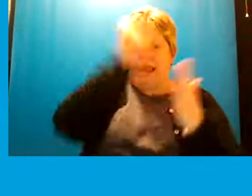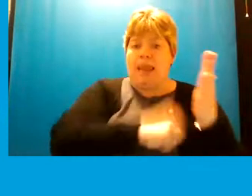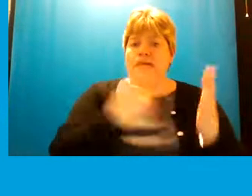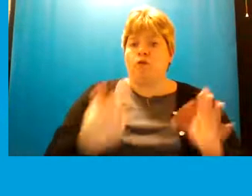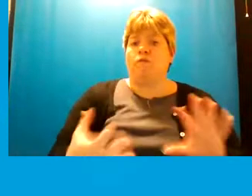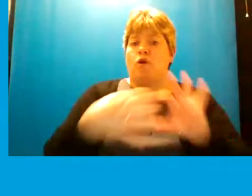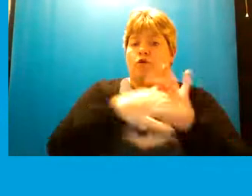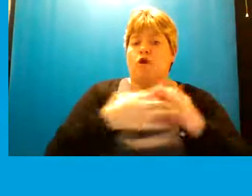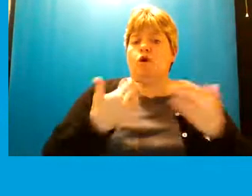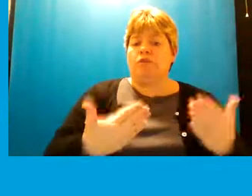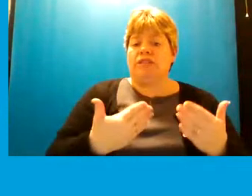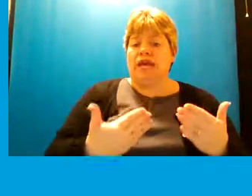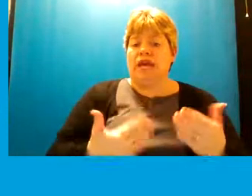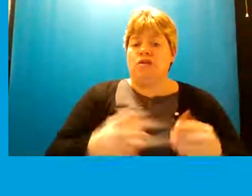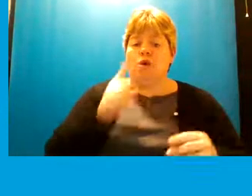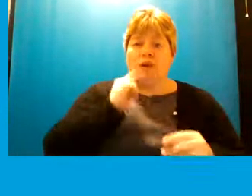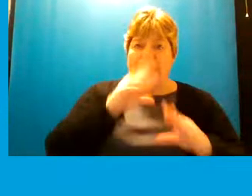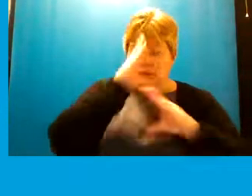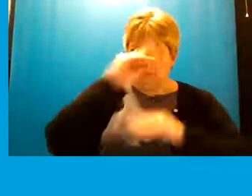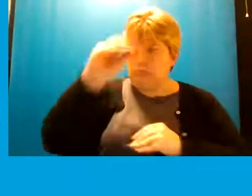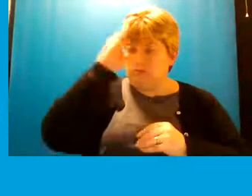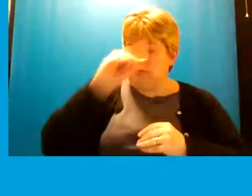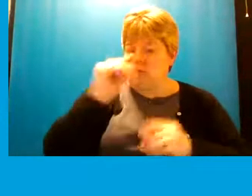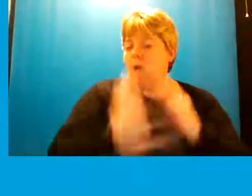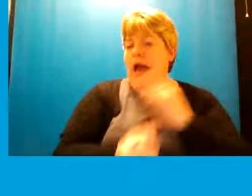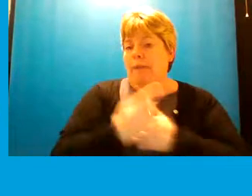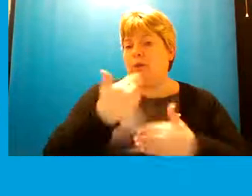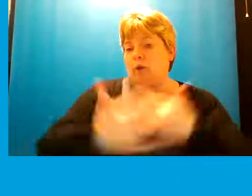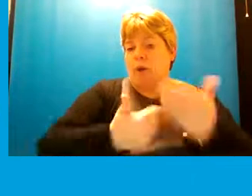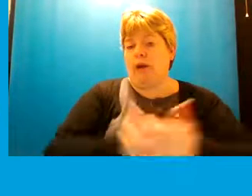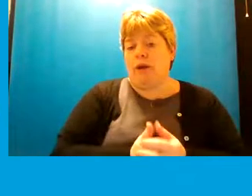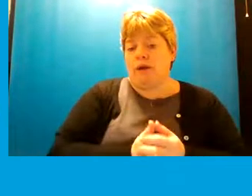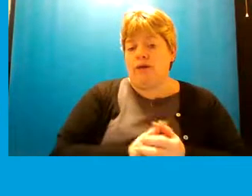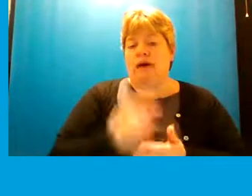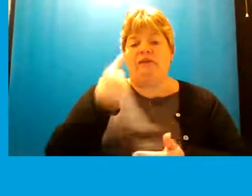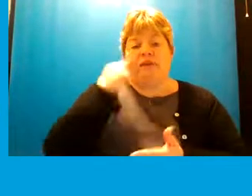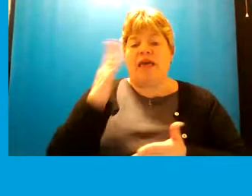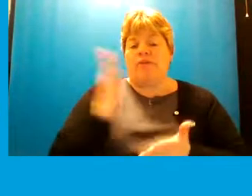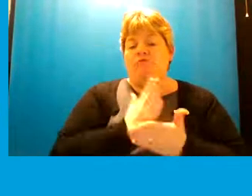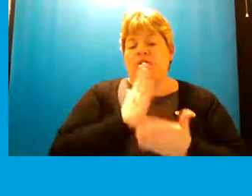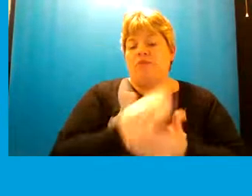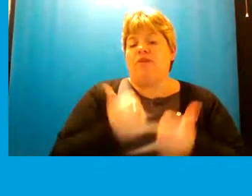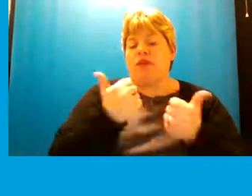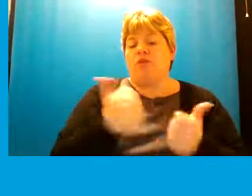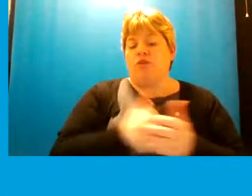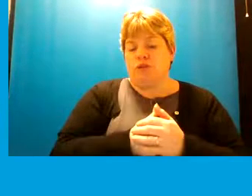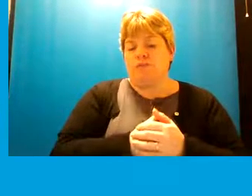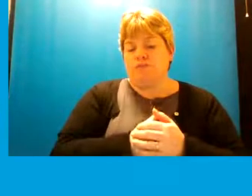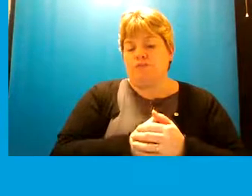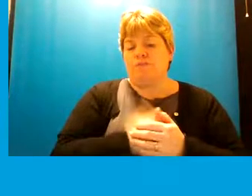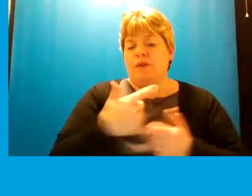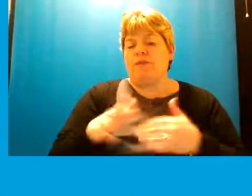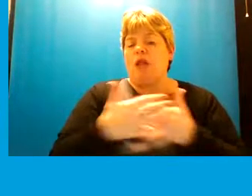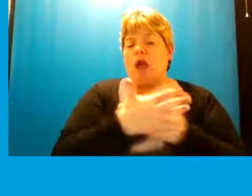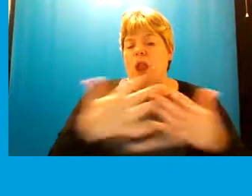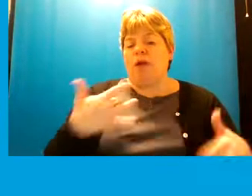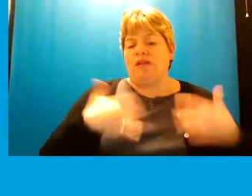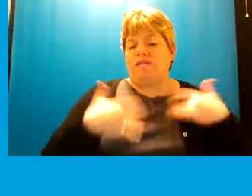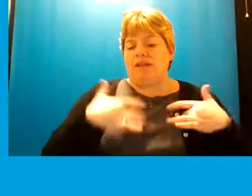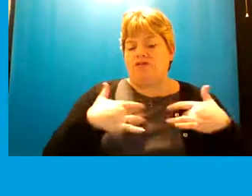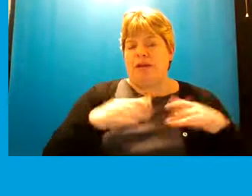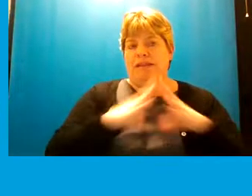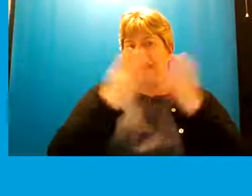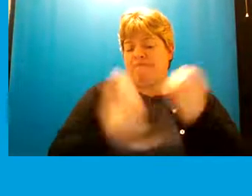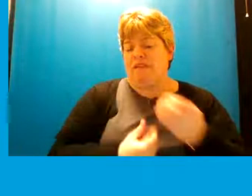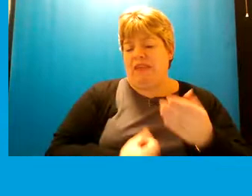so that we could keep people informed with stuff that we've got going on um i think that'd be really really good because there's been a lot of interest really in everything that's